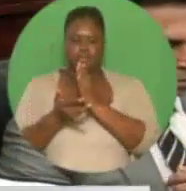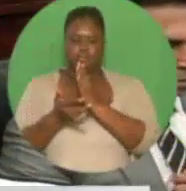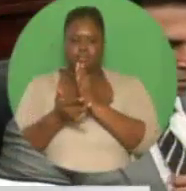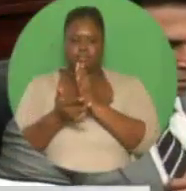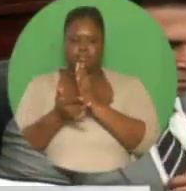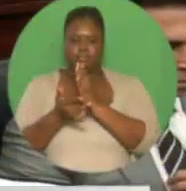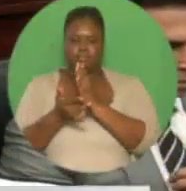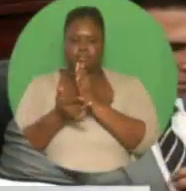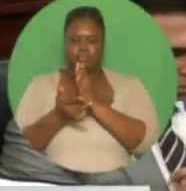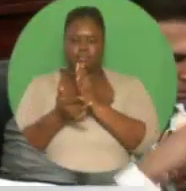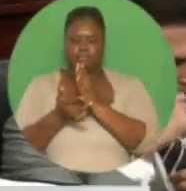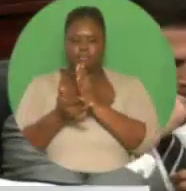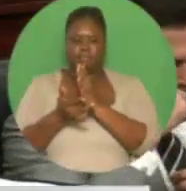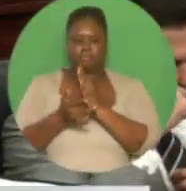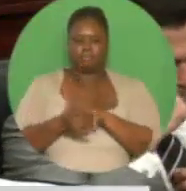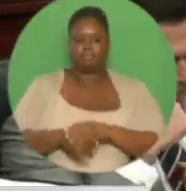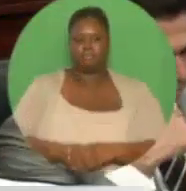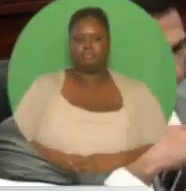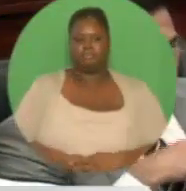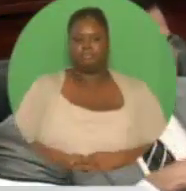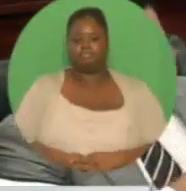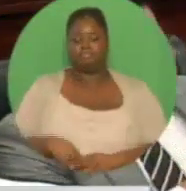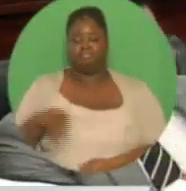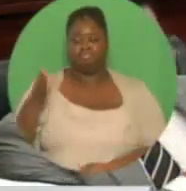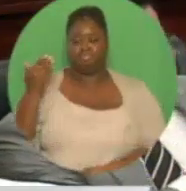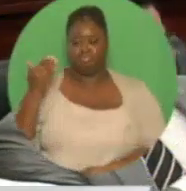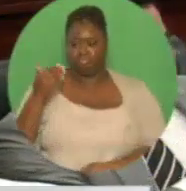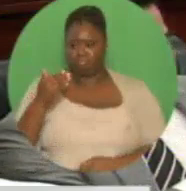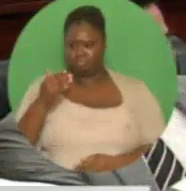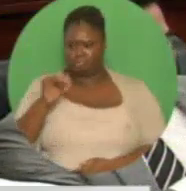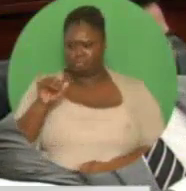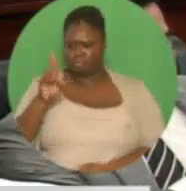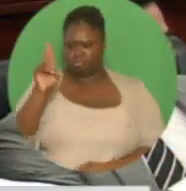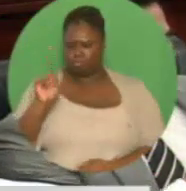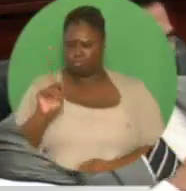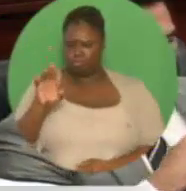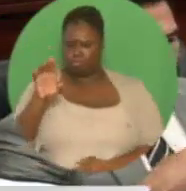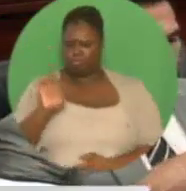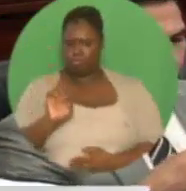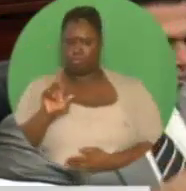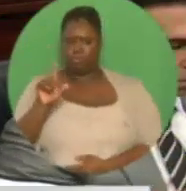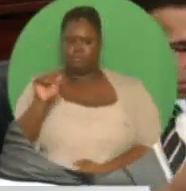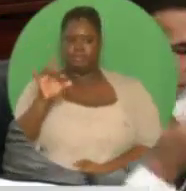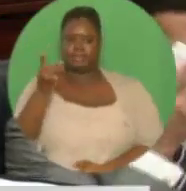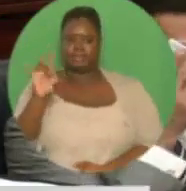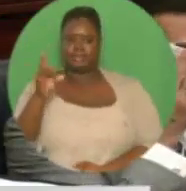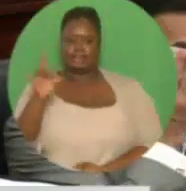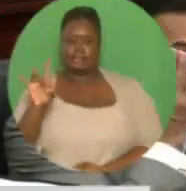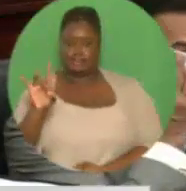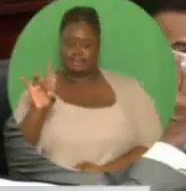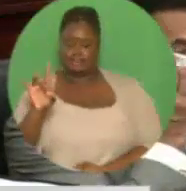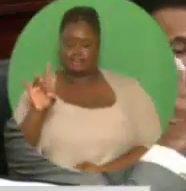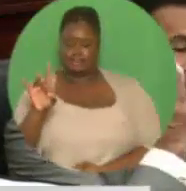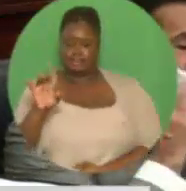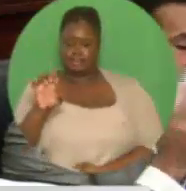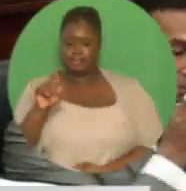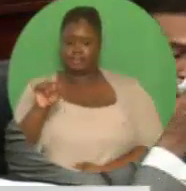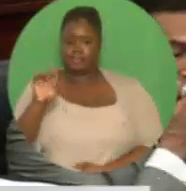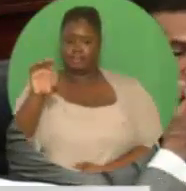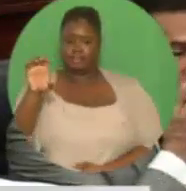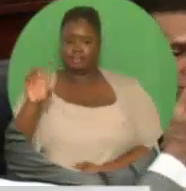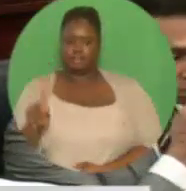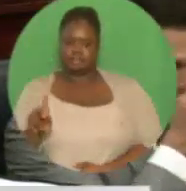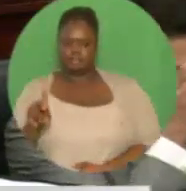ETEC executed a memorandum of understanding with Beijing Construction to advance the project, which will have a